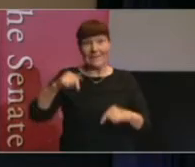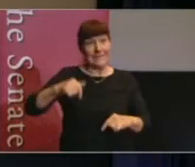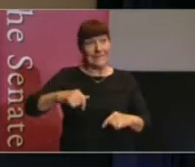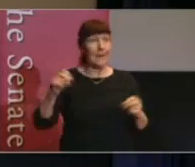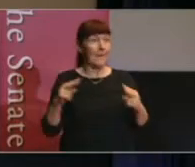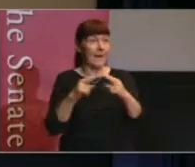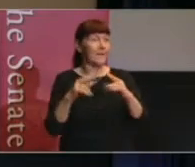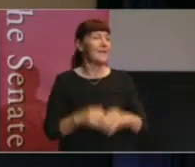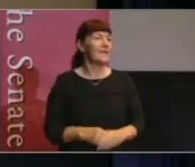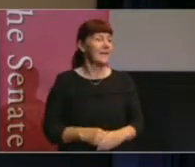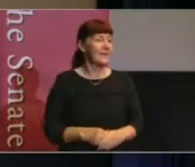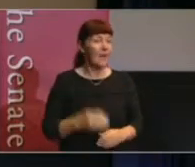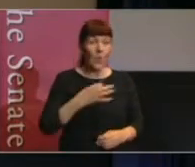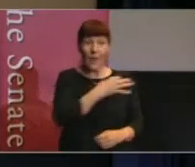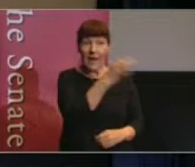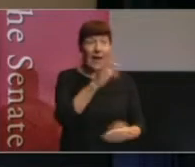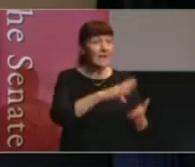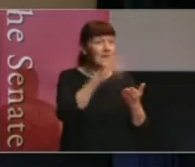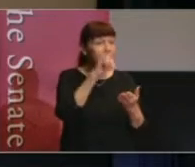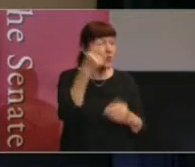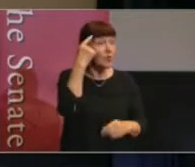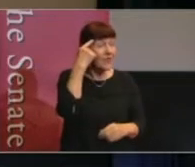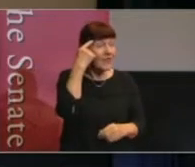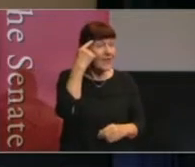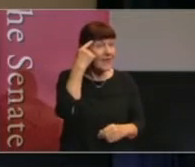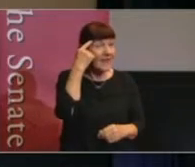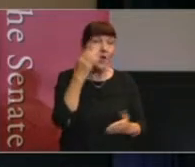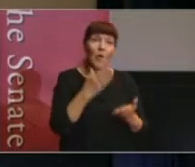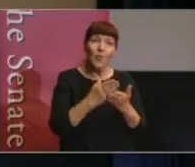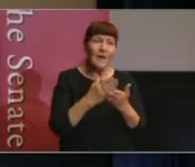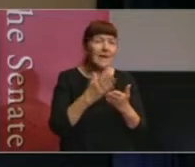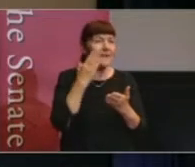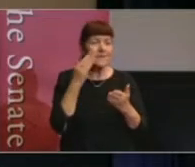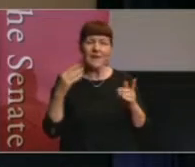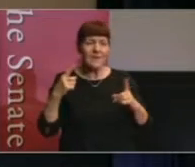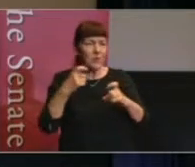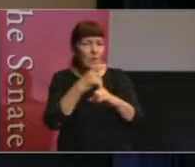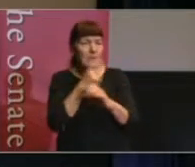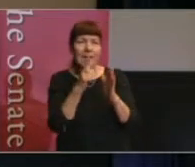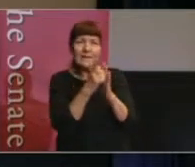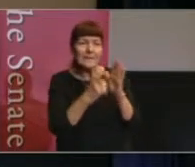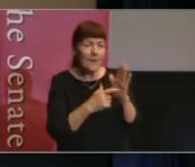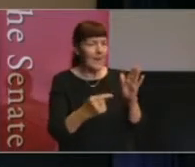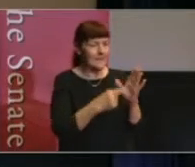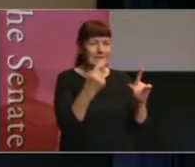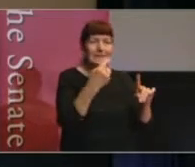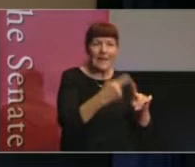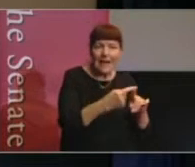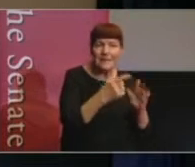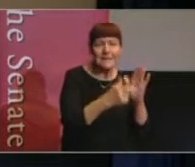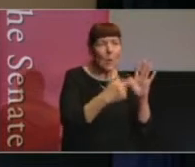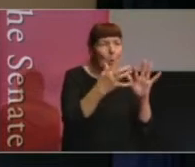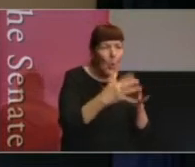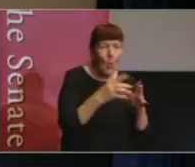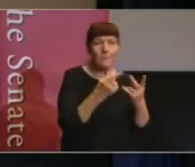And when we ask them what they think, even if it's a complex piece of legislation about taxation or